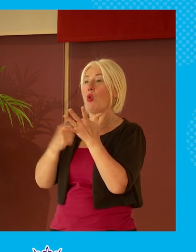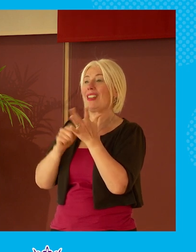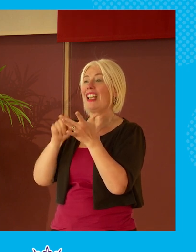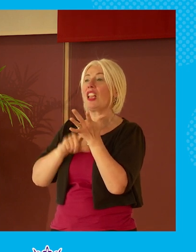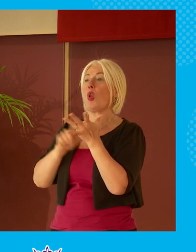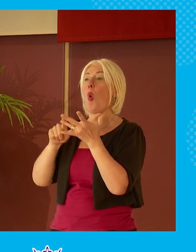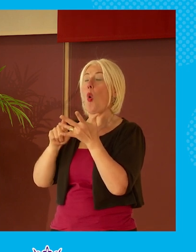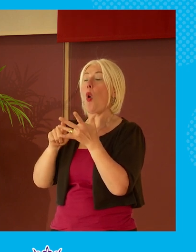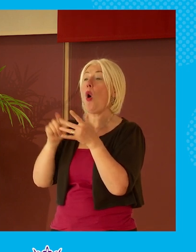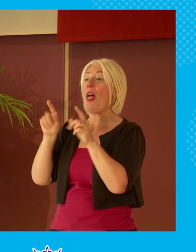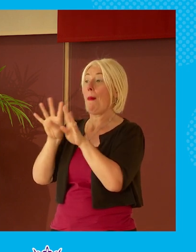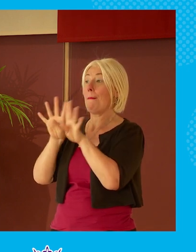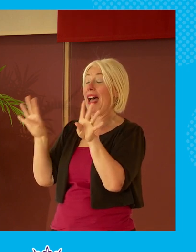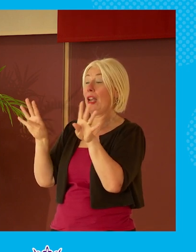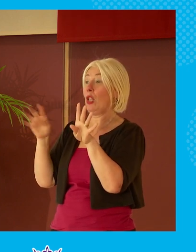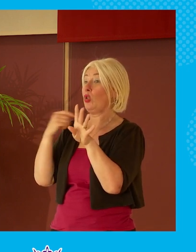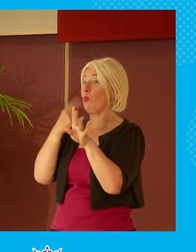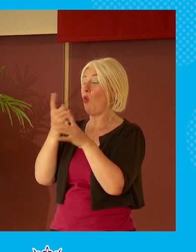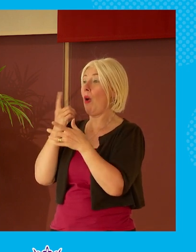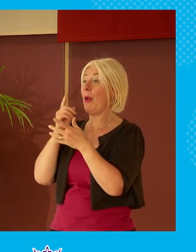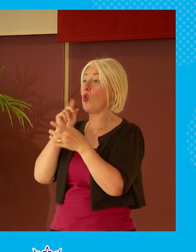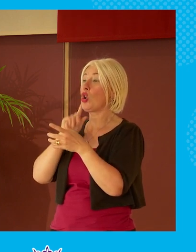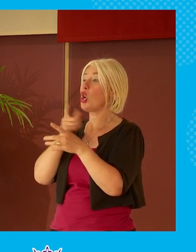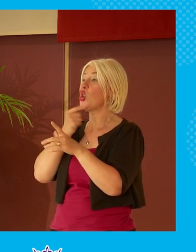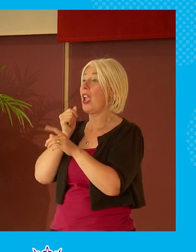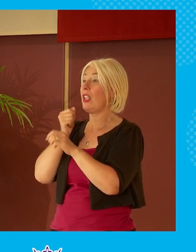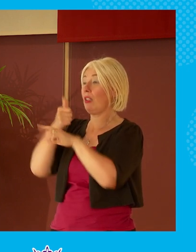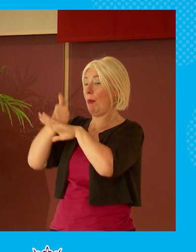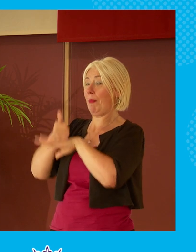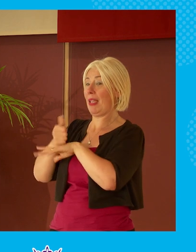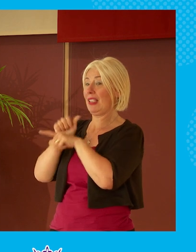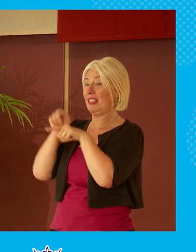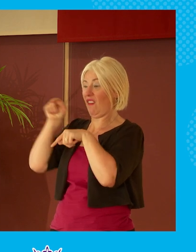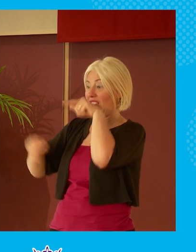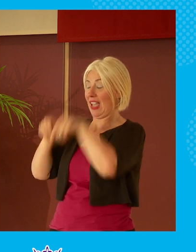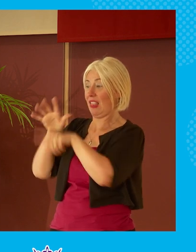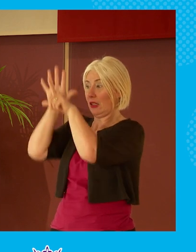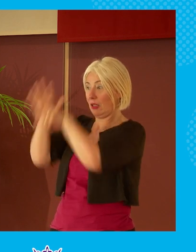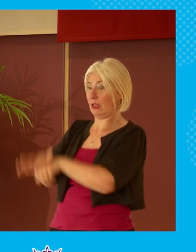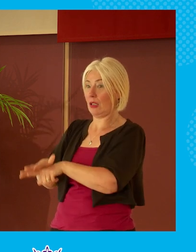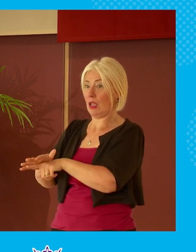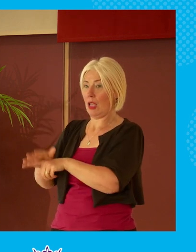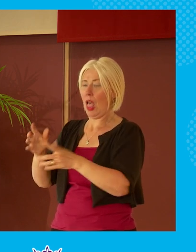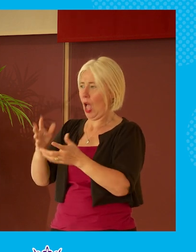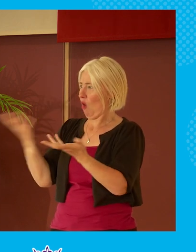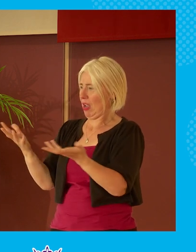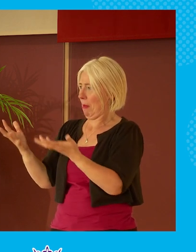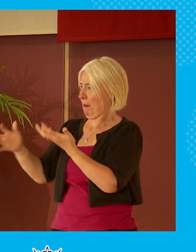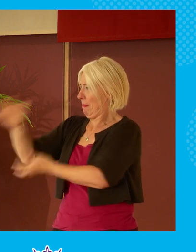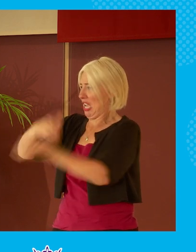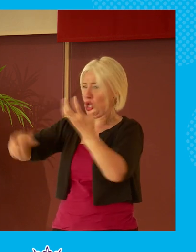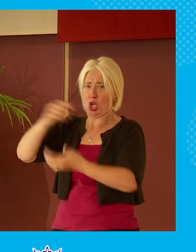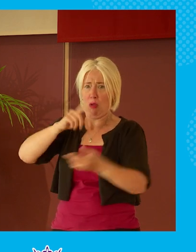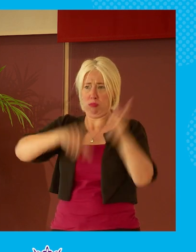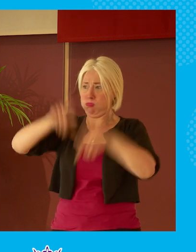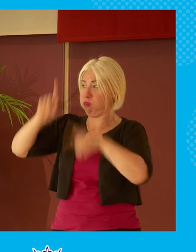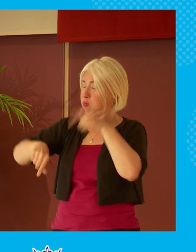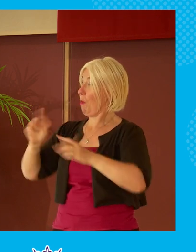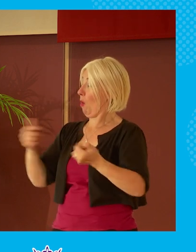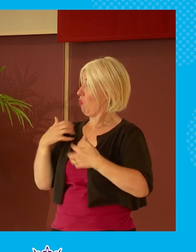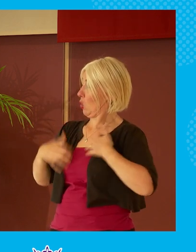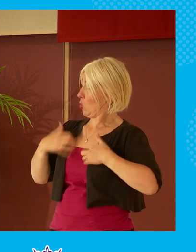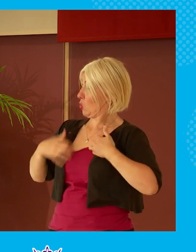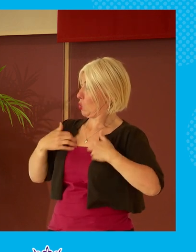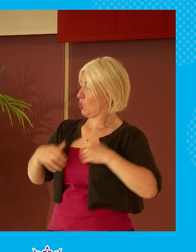men about gender-based violence so a pretty eclectic but fascinating mix of topics due to be